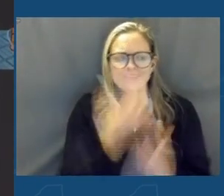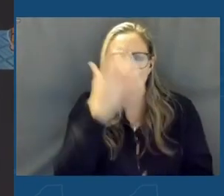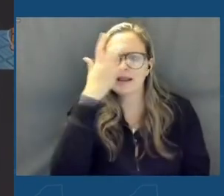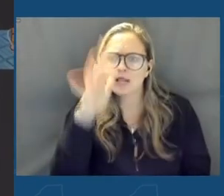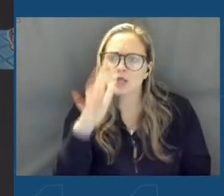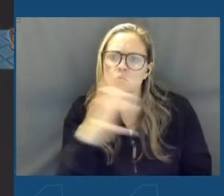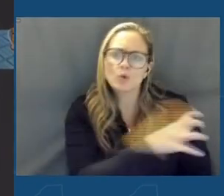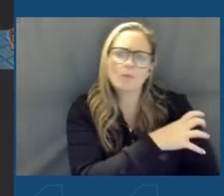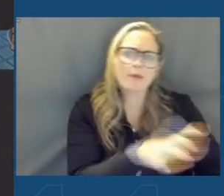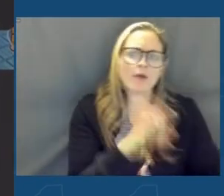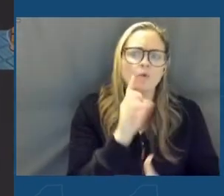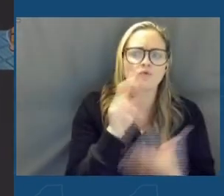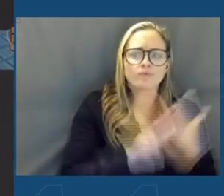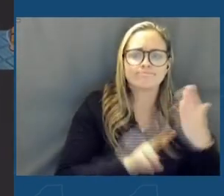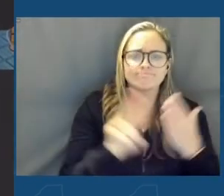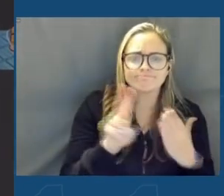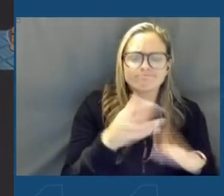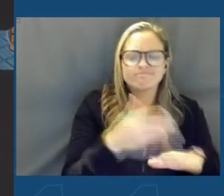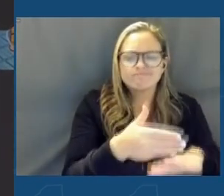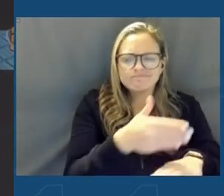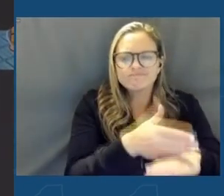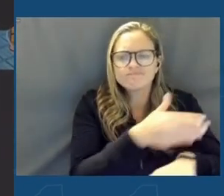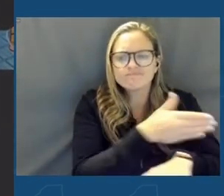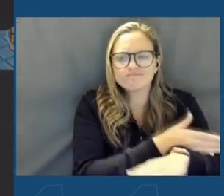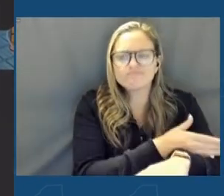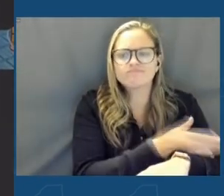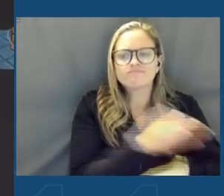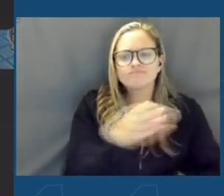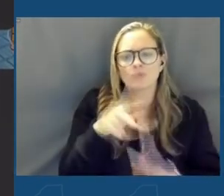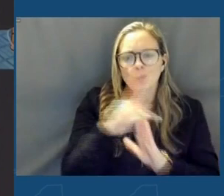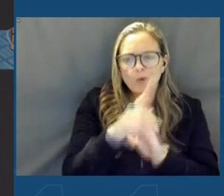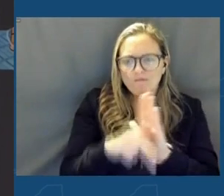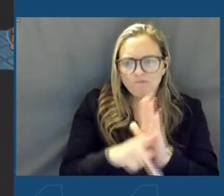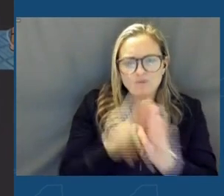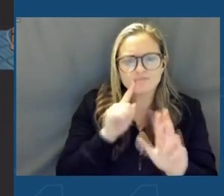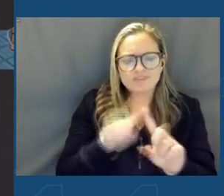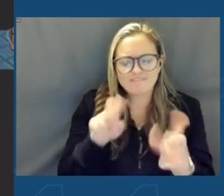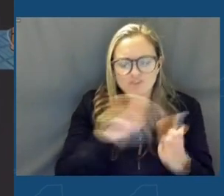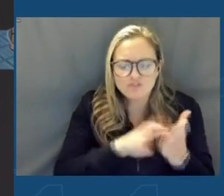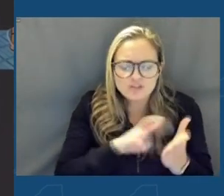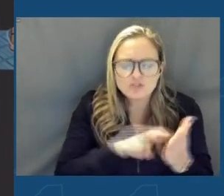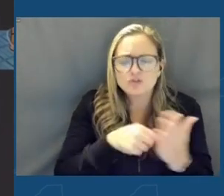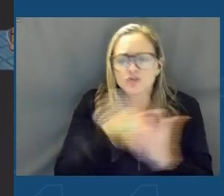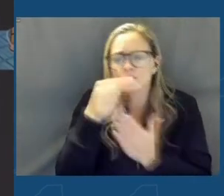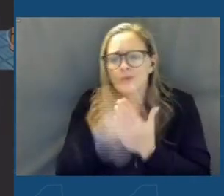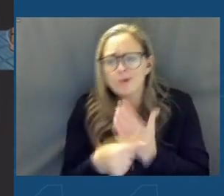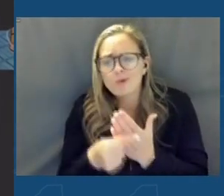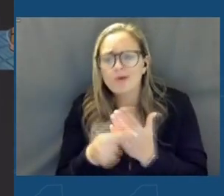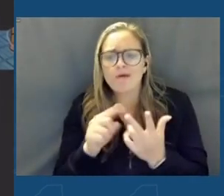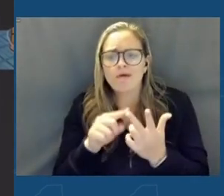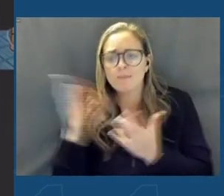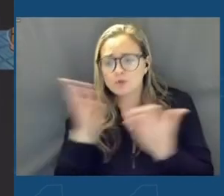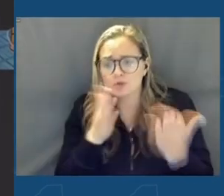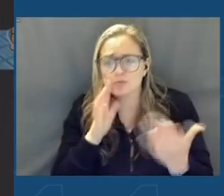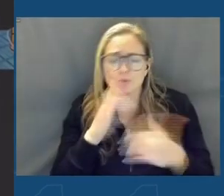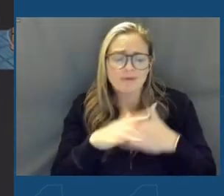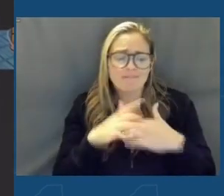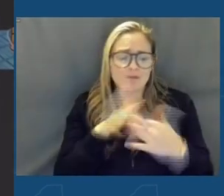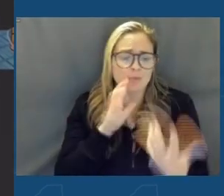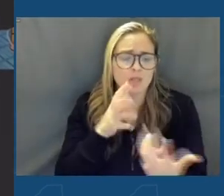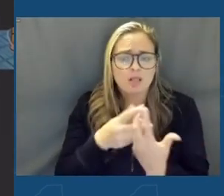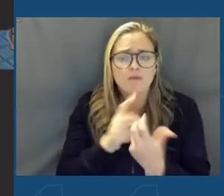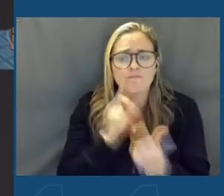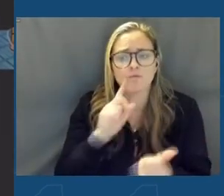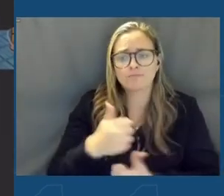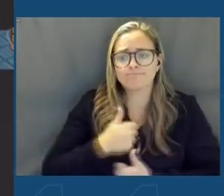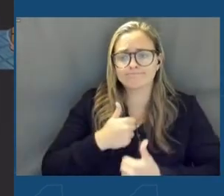university to advance a best-in-class portfolio of research and programming and services that are dedicated to